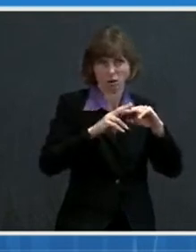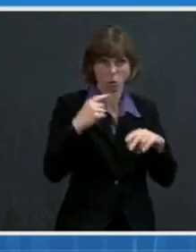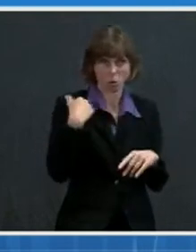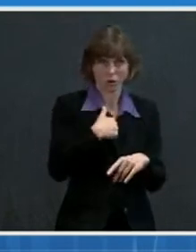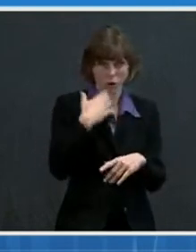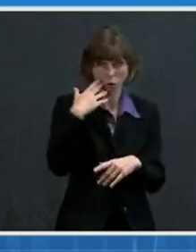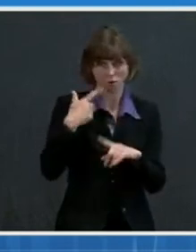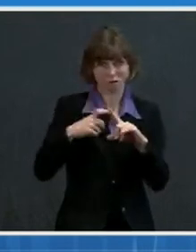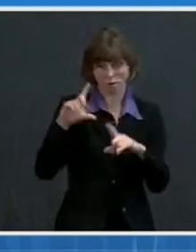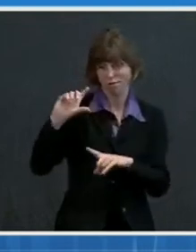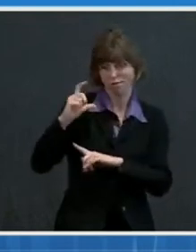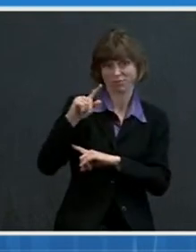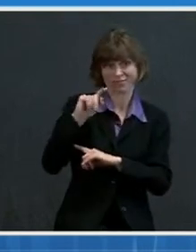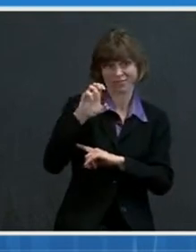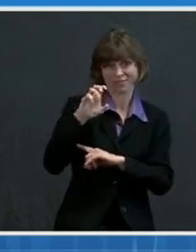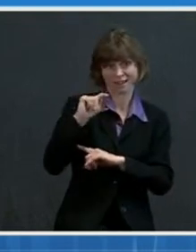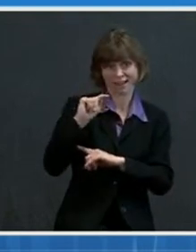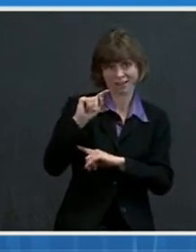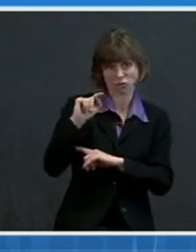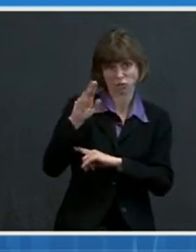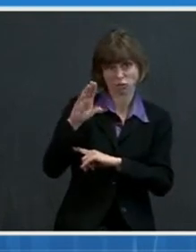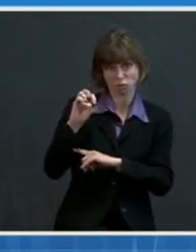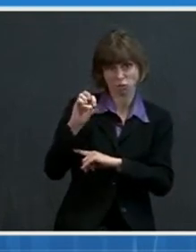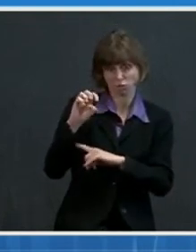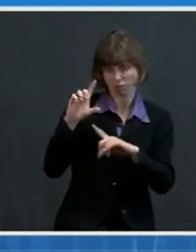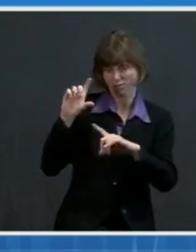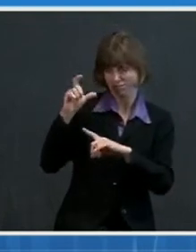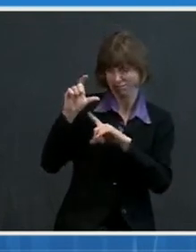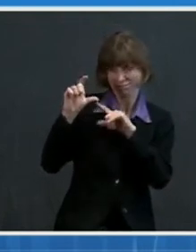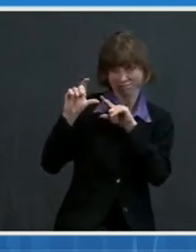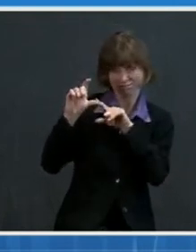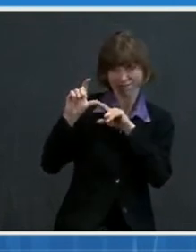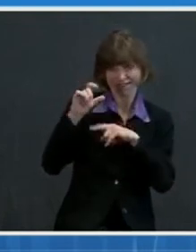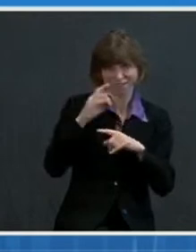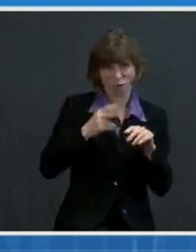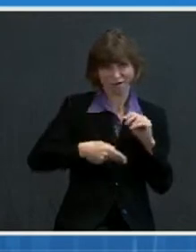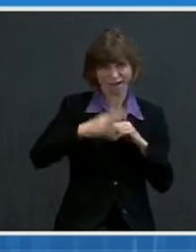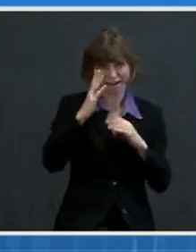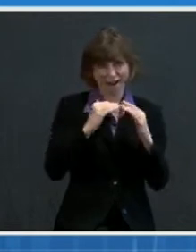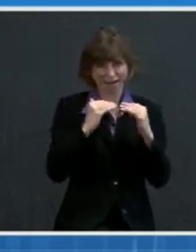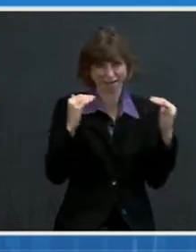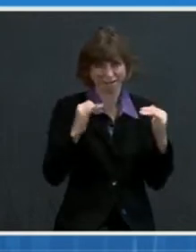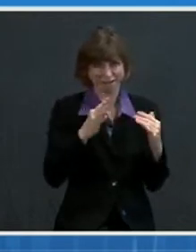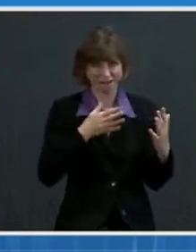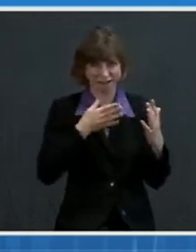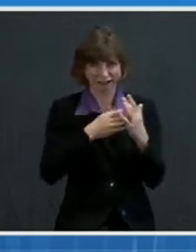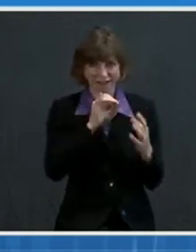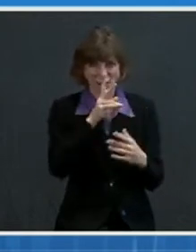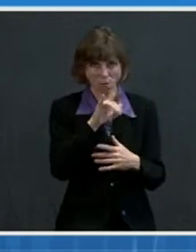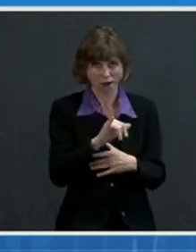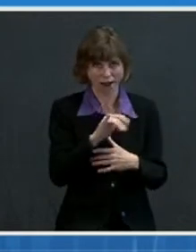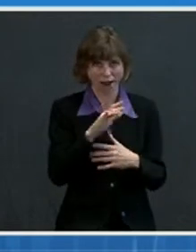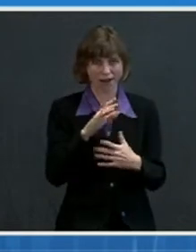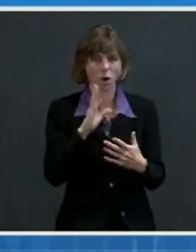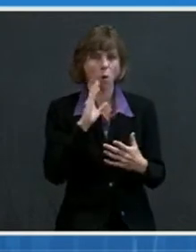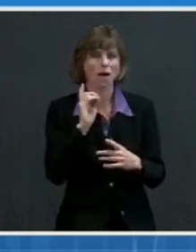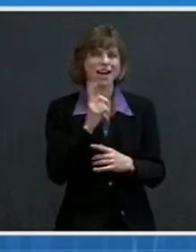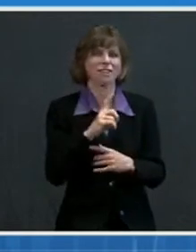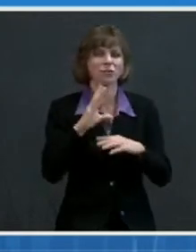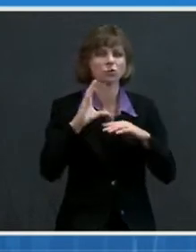get a high level of antibody against the wild type, it gives you a cushion of effect